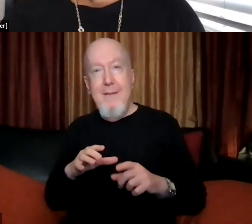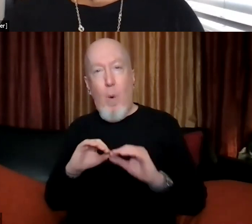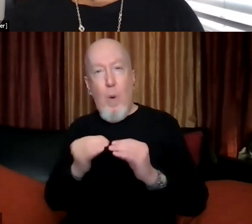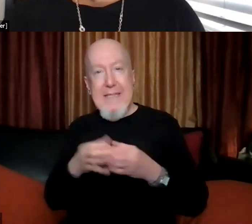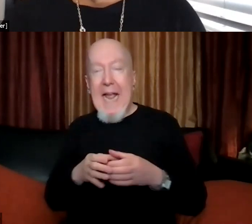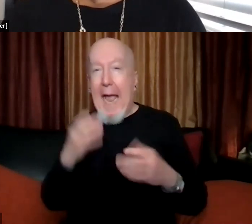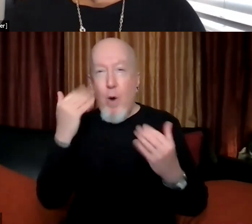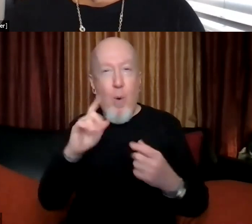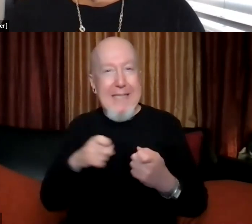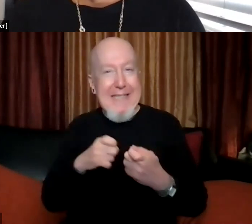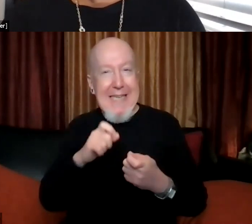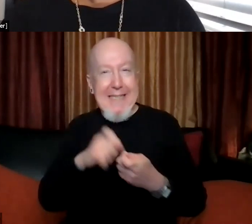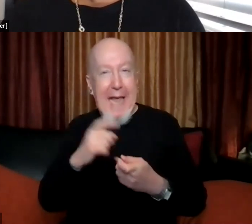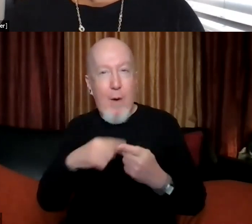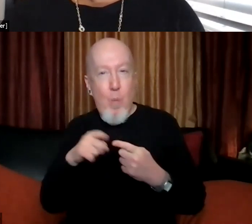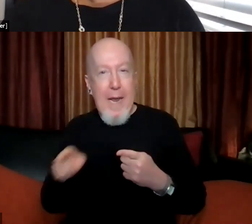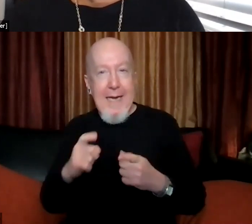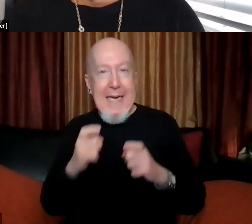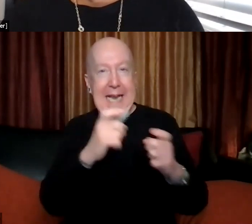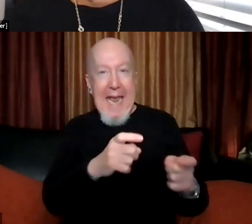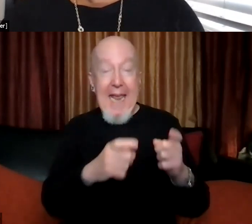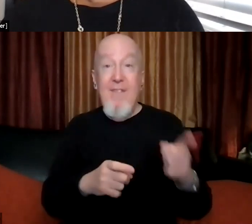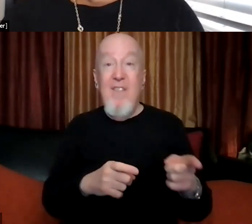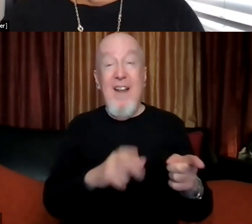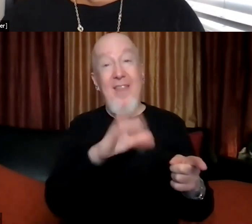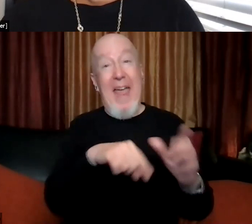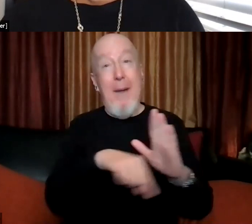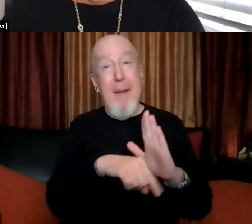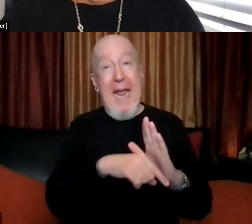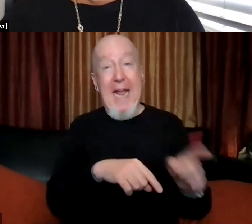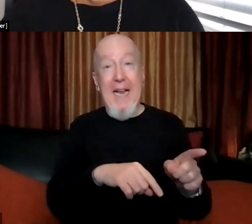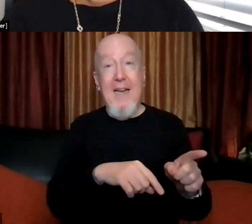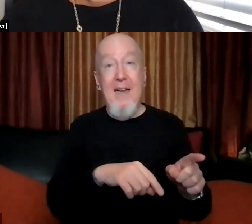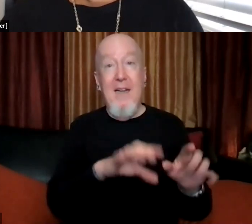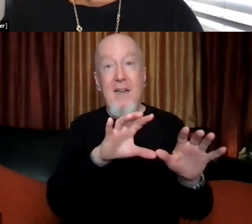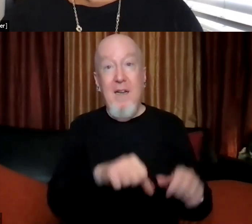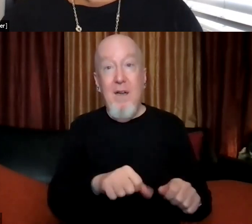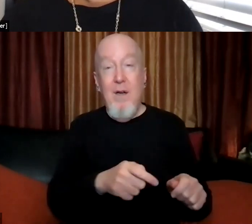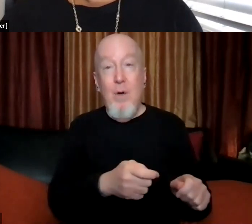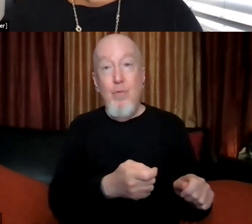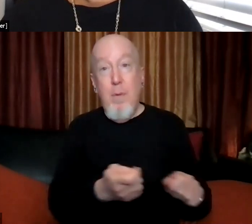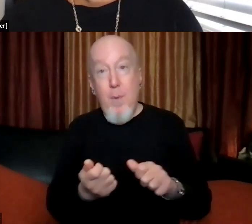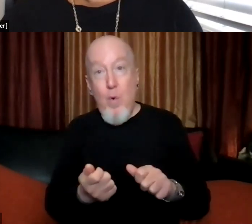exactly. I don't see, um, the removal of the bell as the same thing as, um,